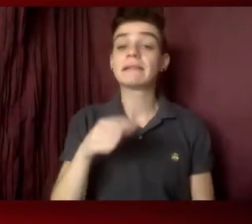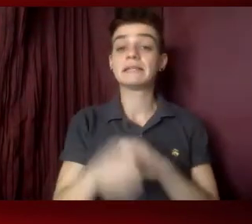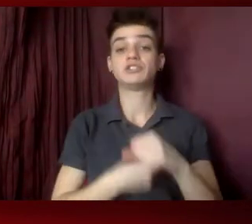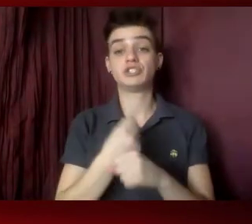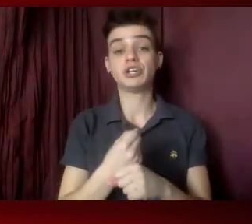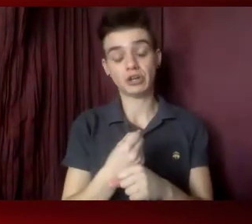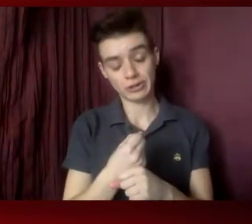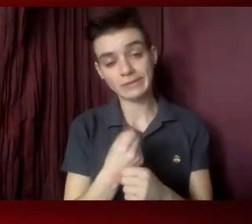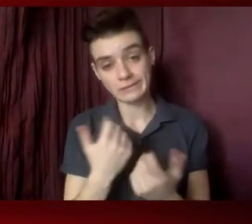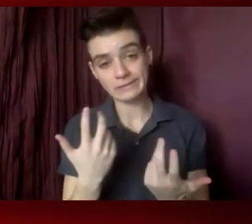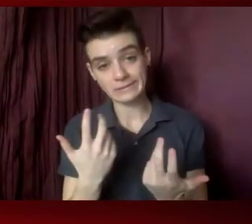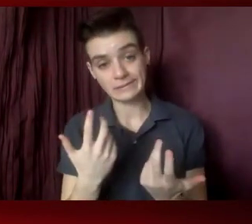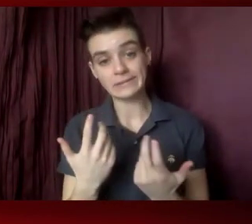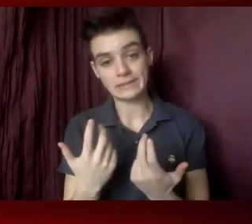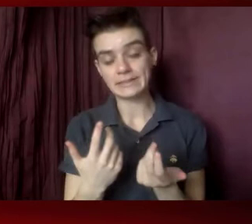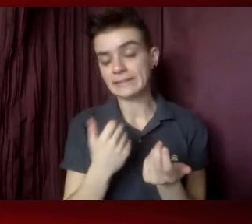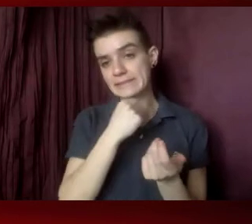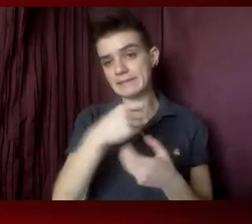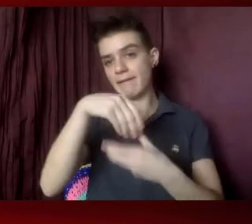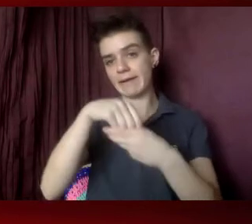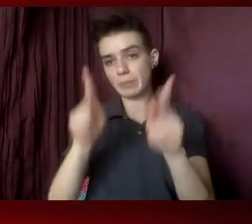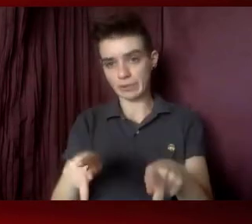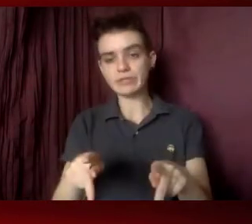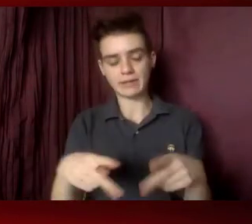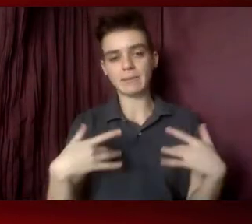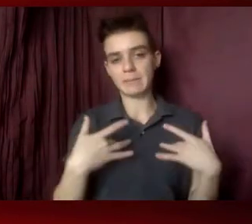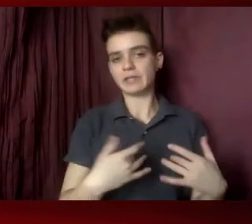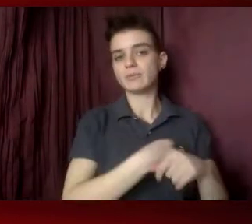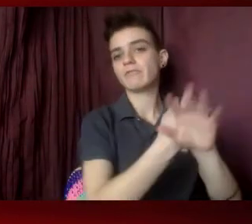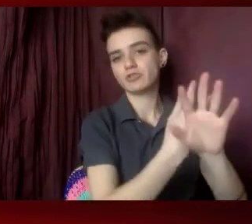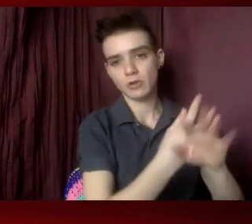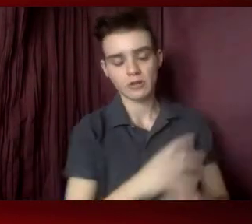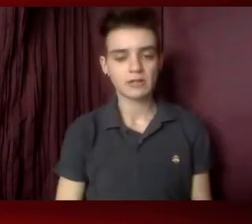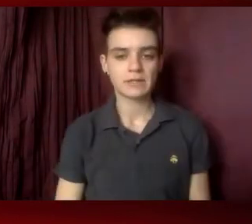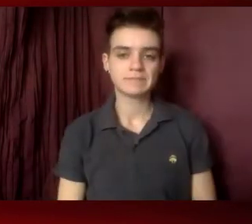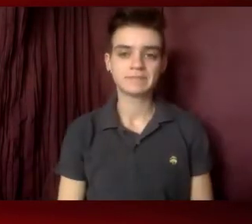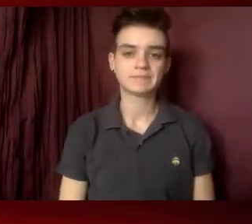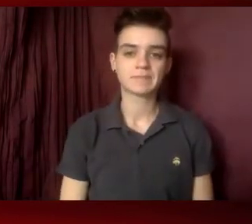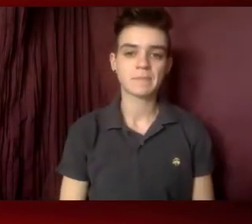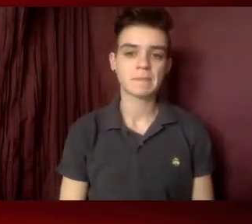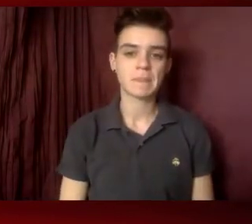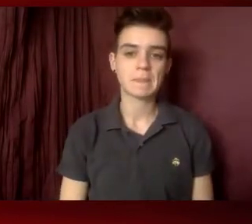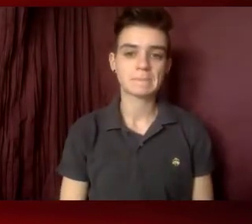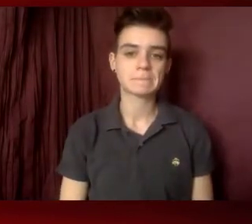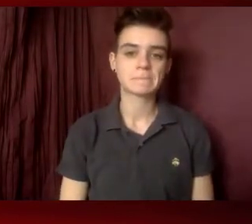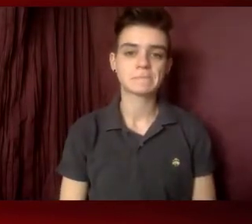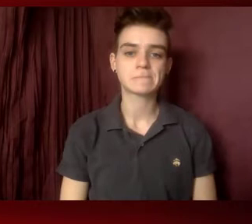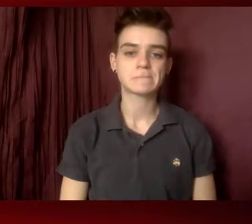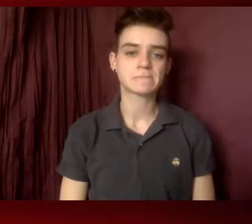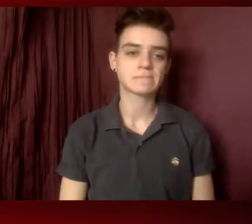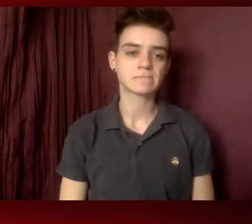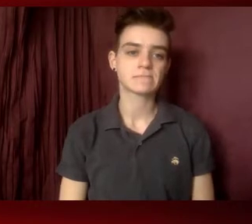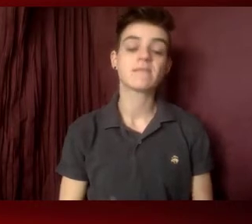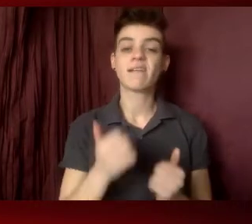us meeting on Wednesday, it's going to be virtual in a virtual space. Everyone on the particular state will meet with their state